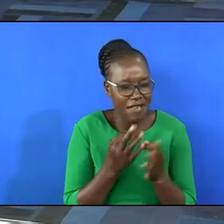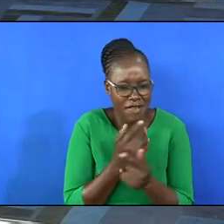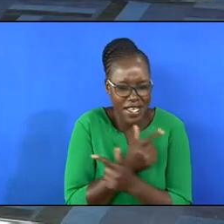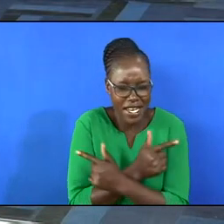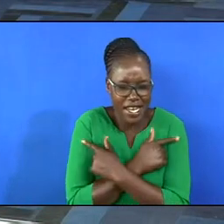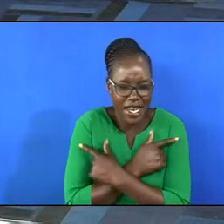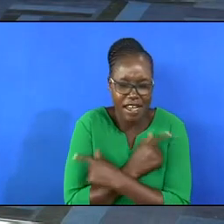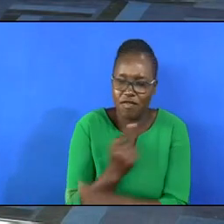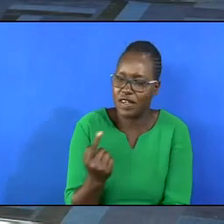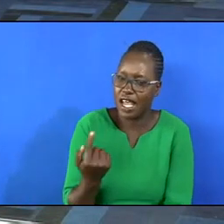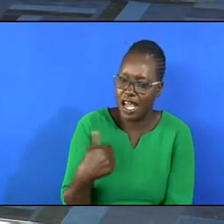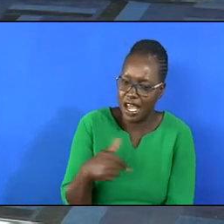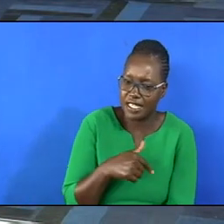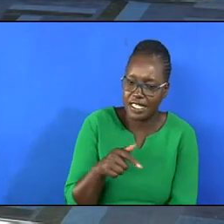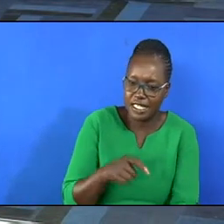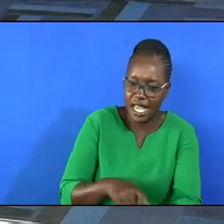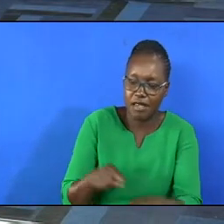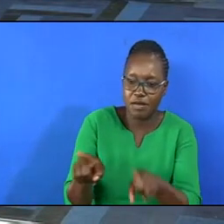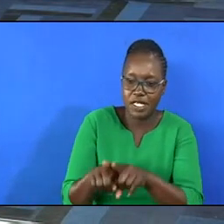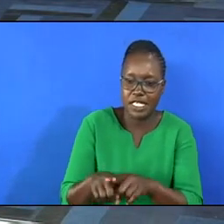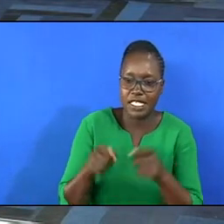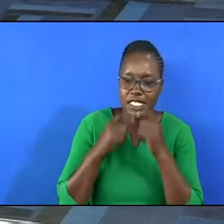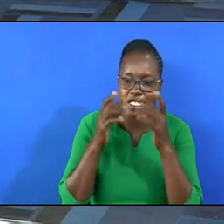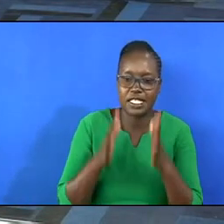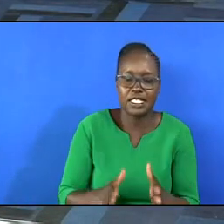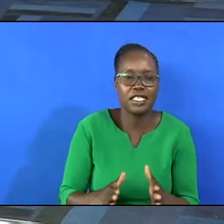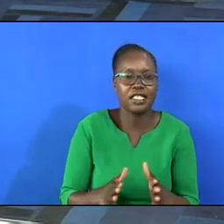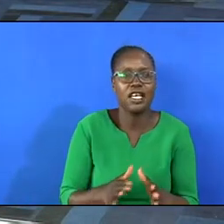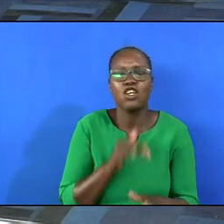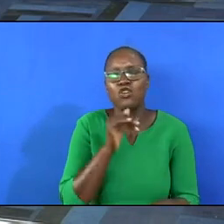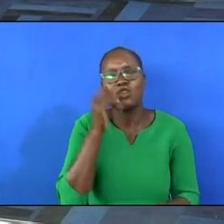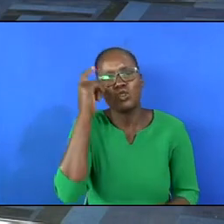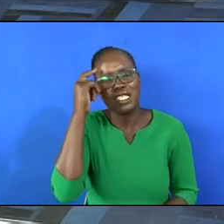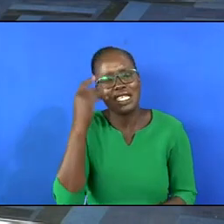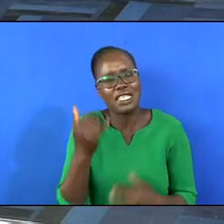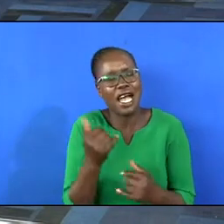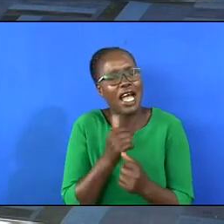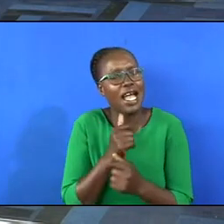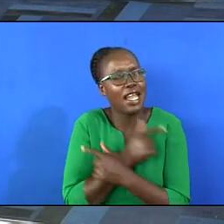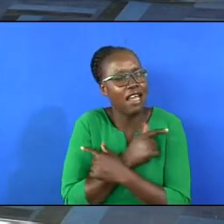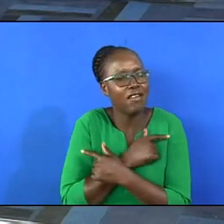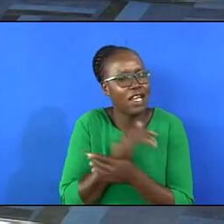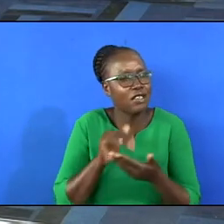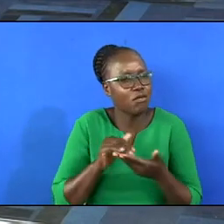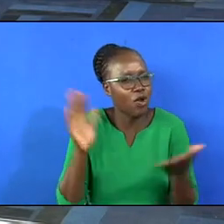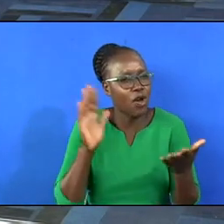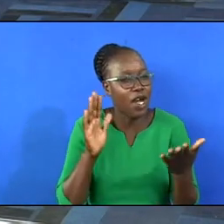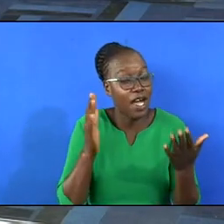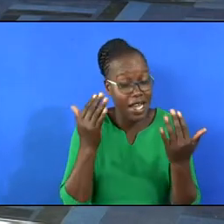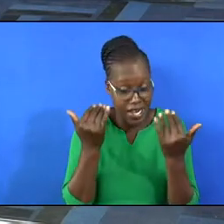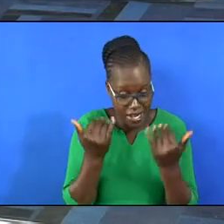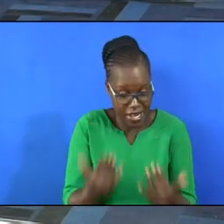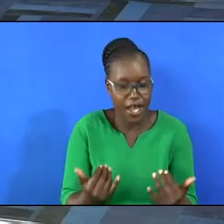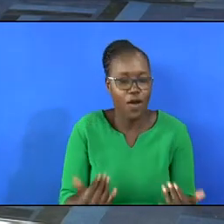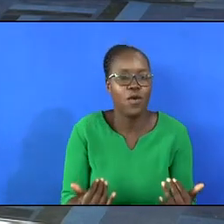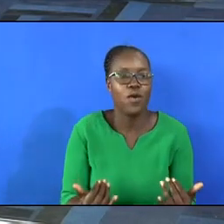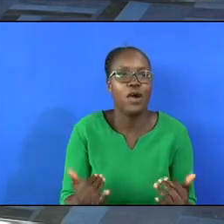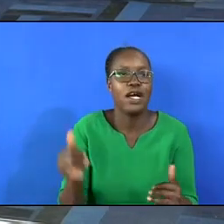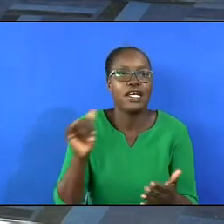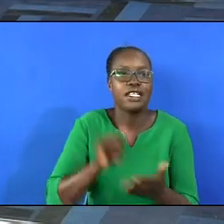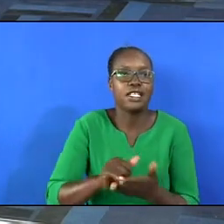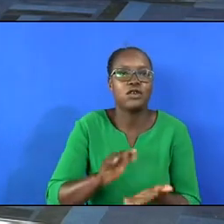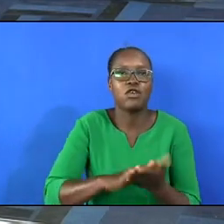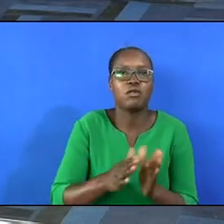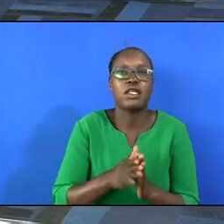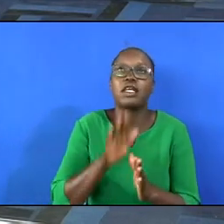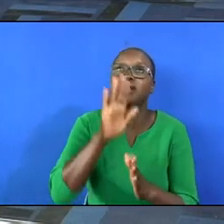loved us while we were still sinners, don't you think he will love us even more now that